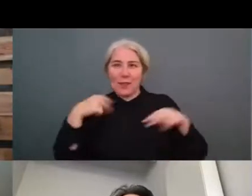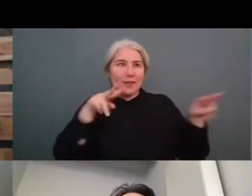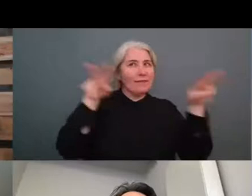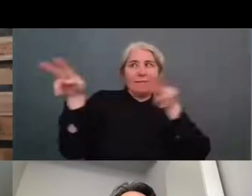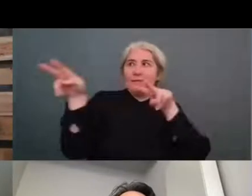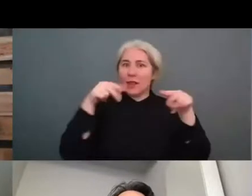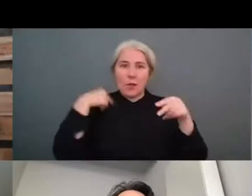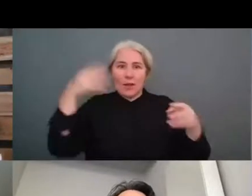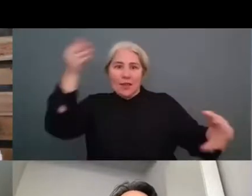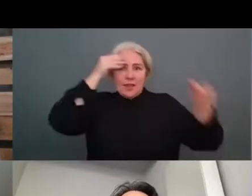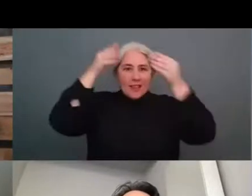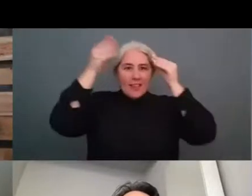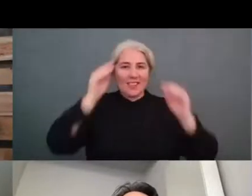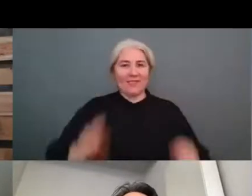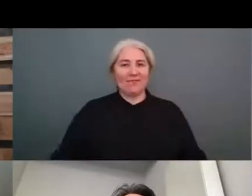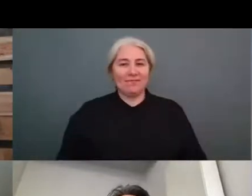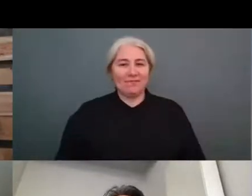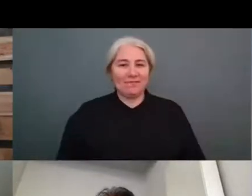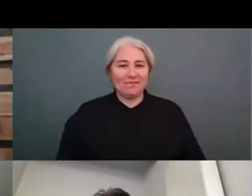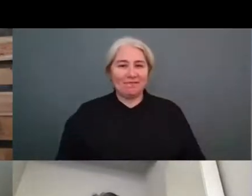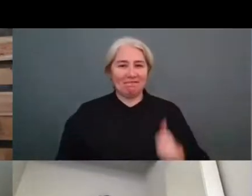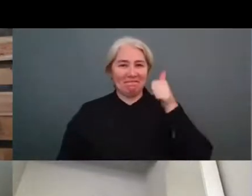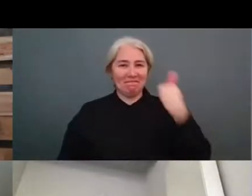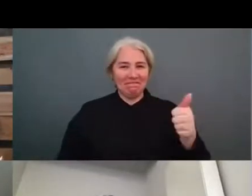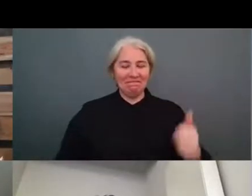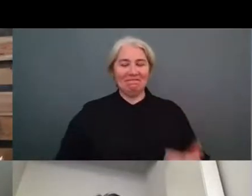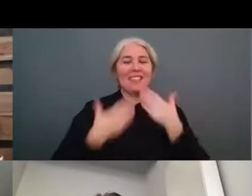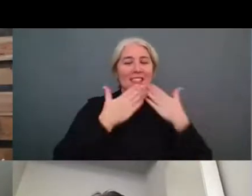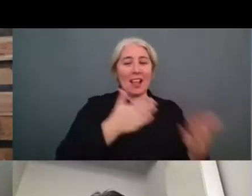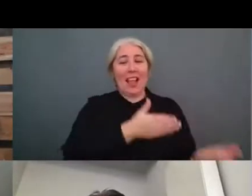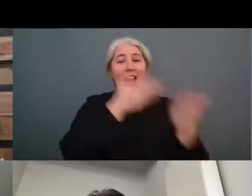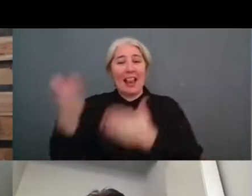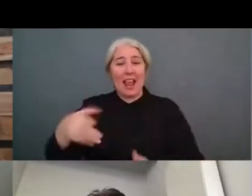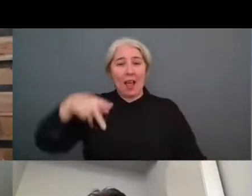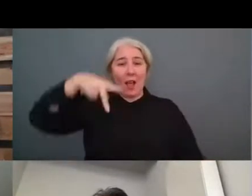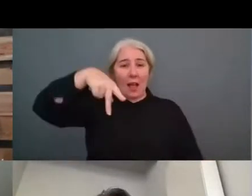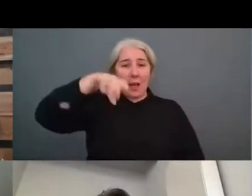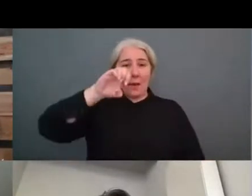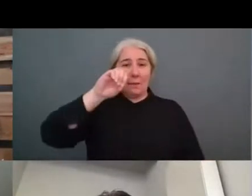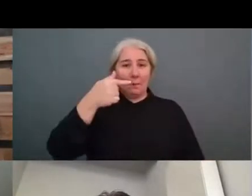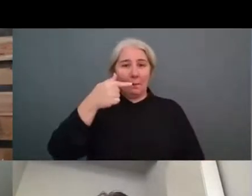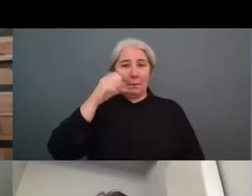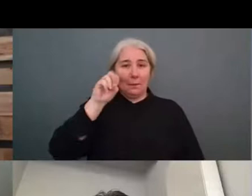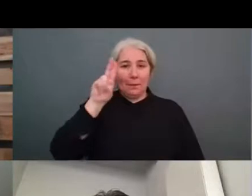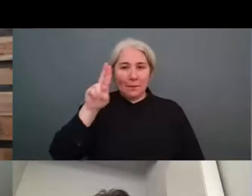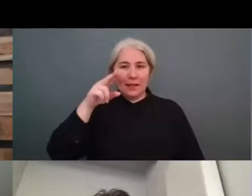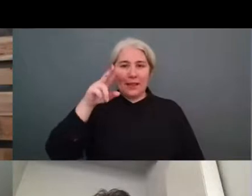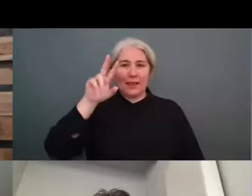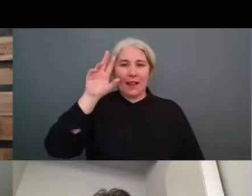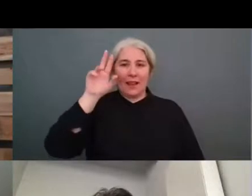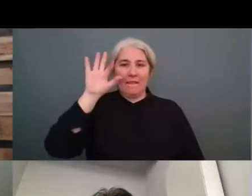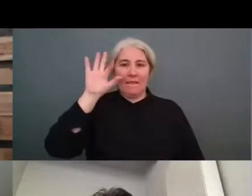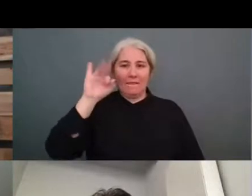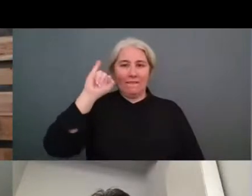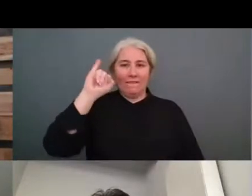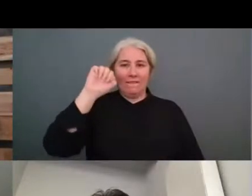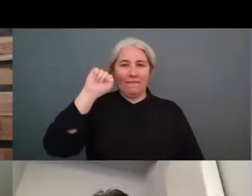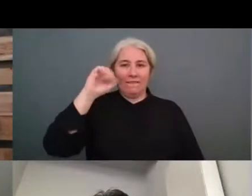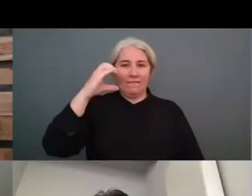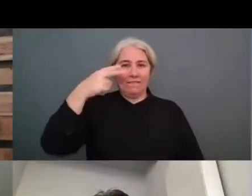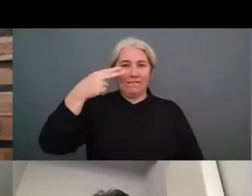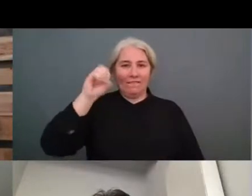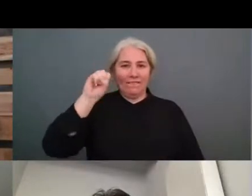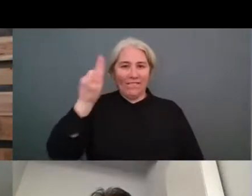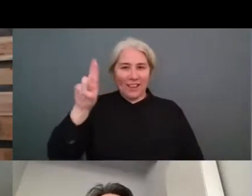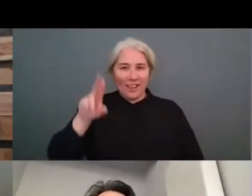so fisher it's your turn to introduce yourself yes thank you very much uh uh very inspiring uh